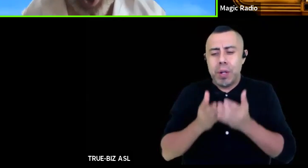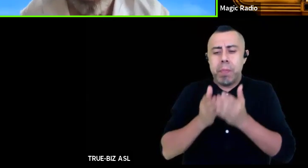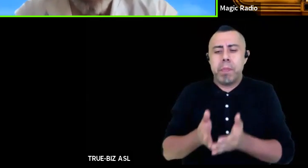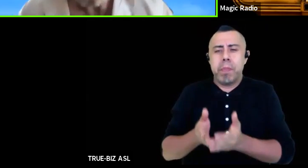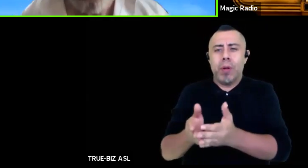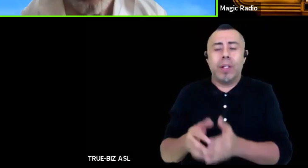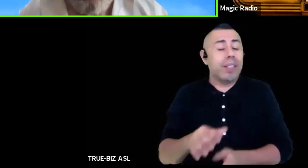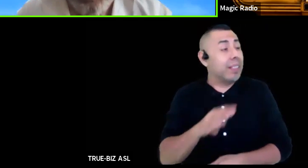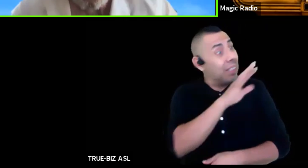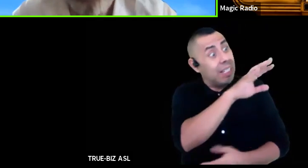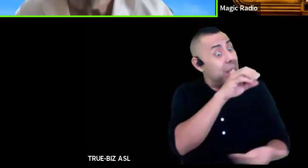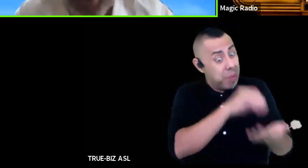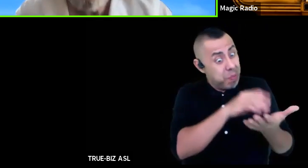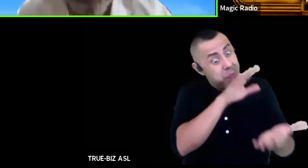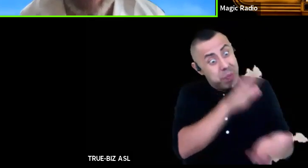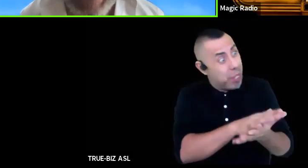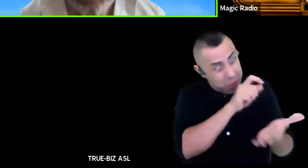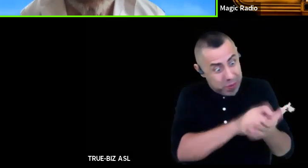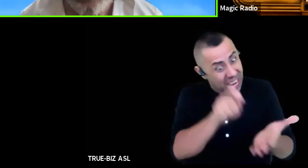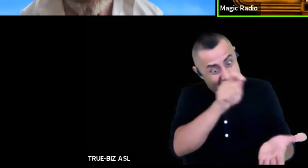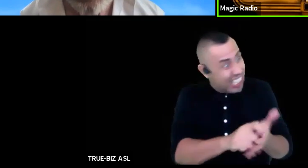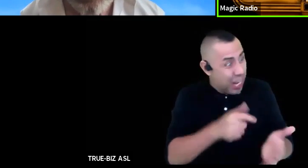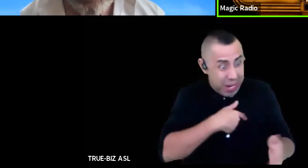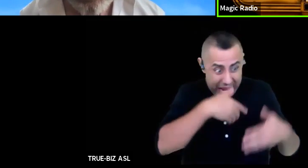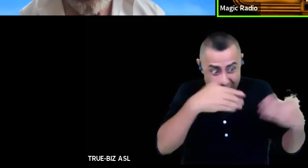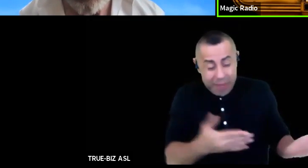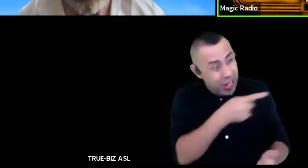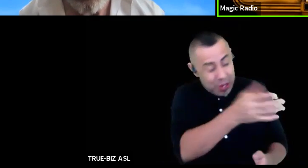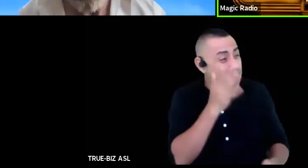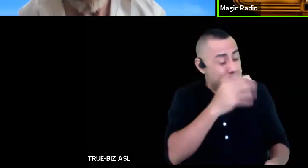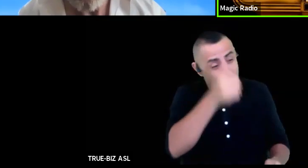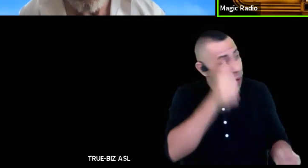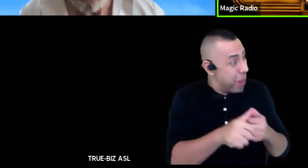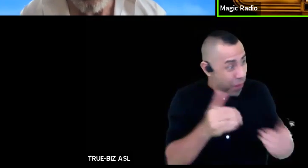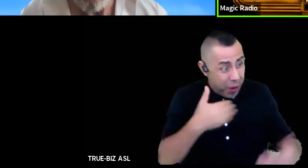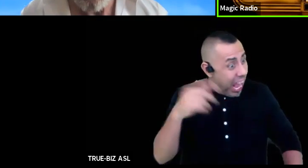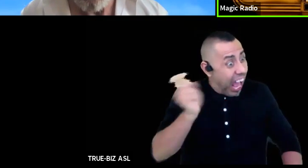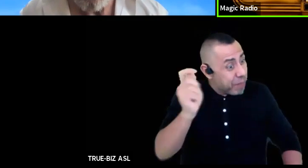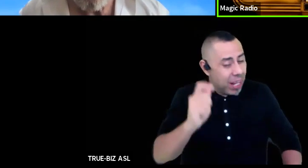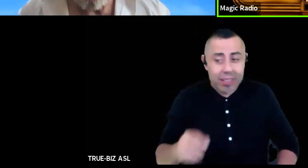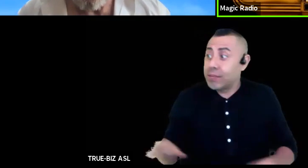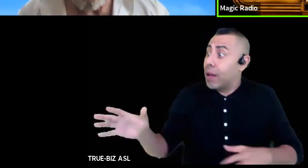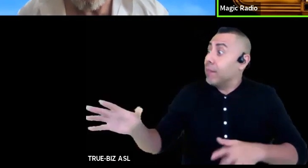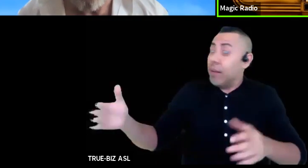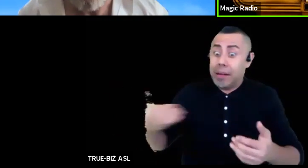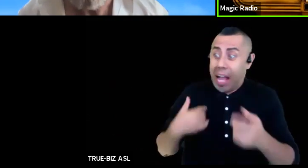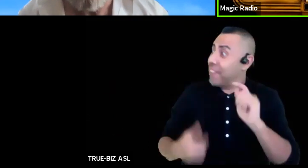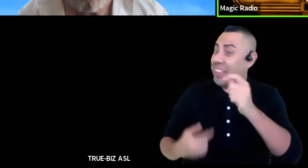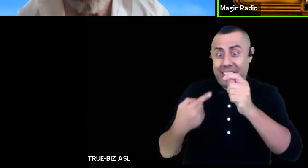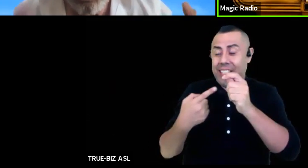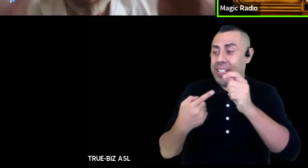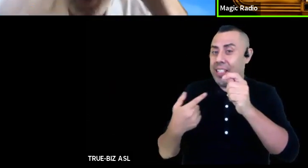then you'll know then you'll remember have you got a pen oh yes yes yes I do oh it's right here in my